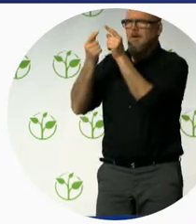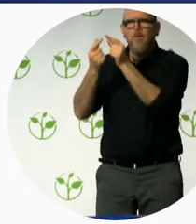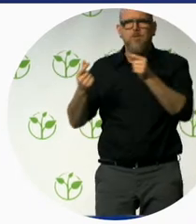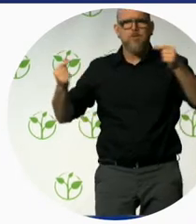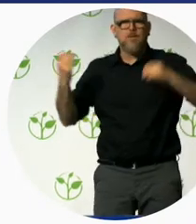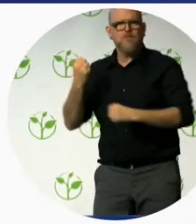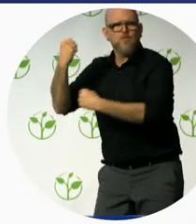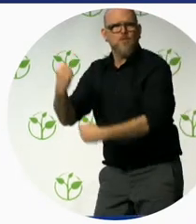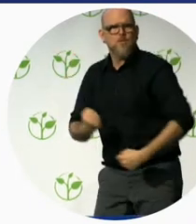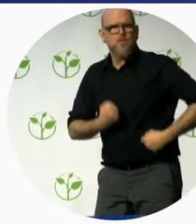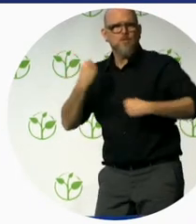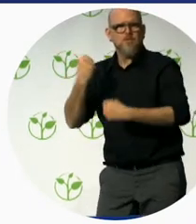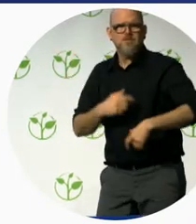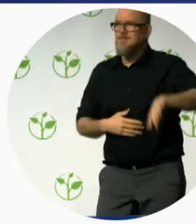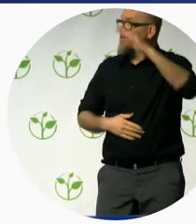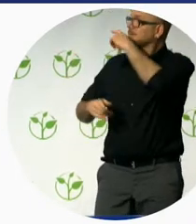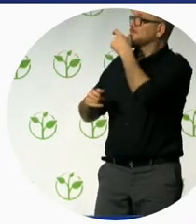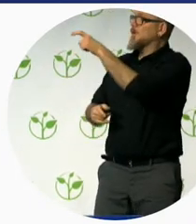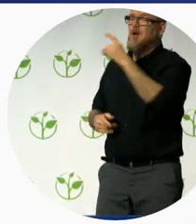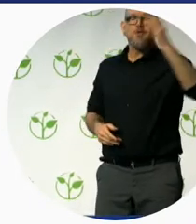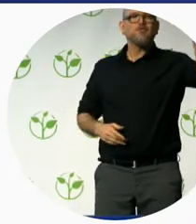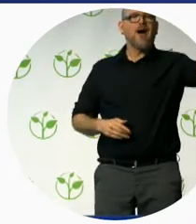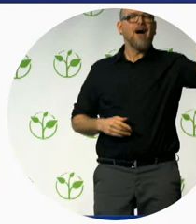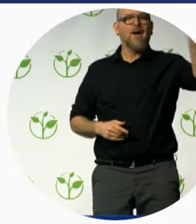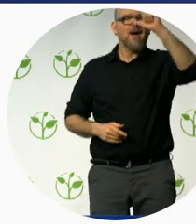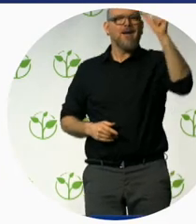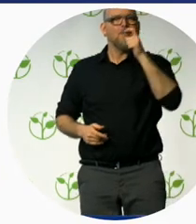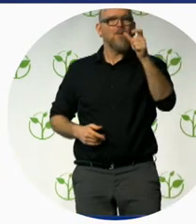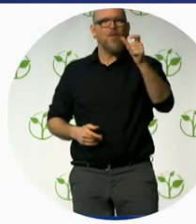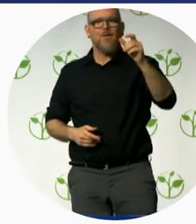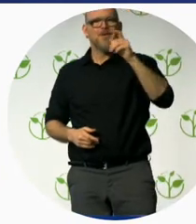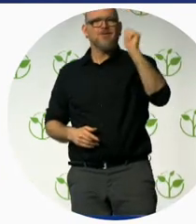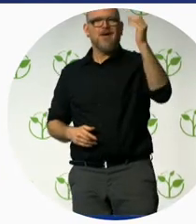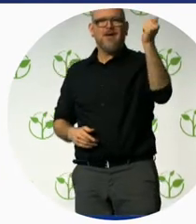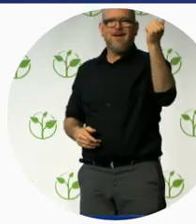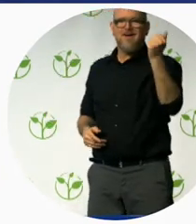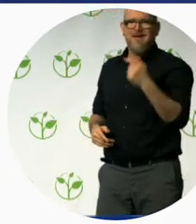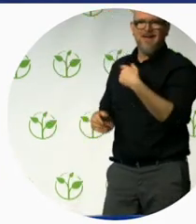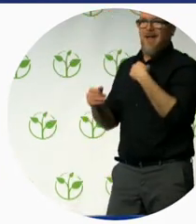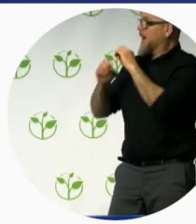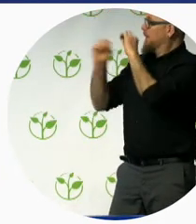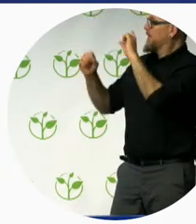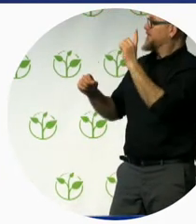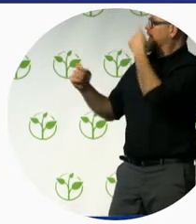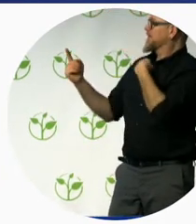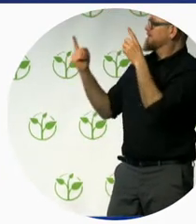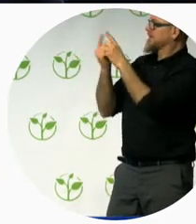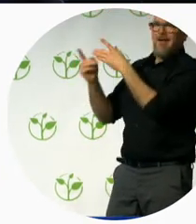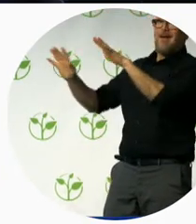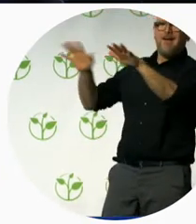welcome yes we haven't met before so you take this seat and i will move to the side